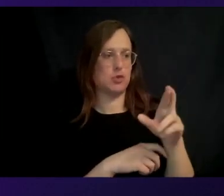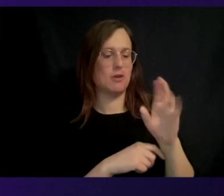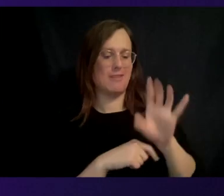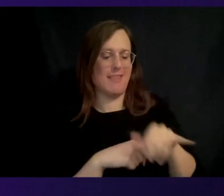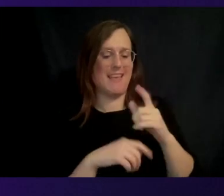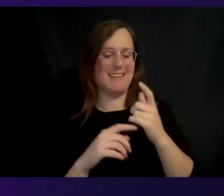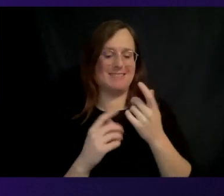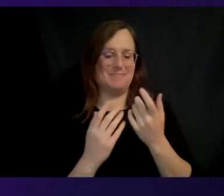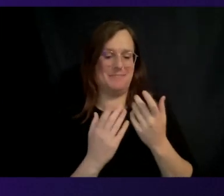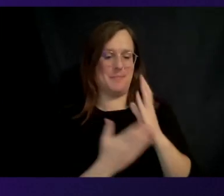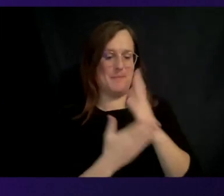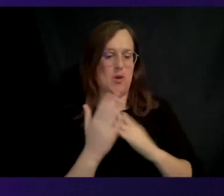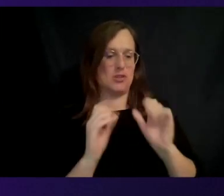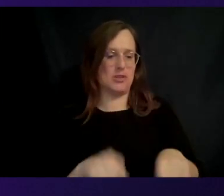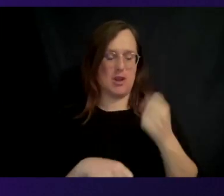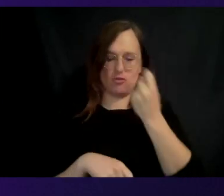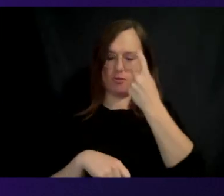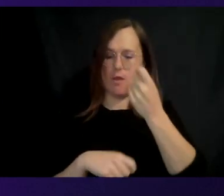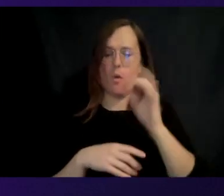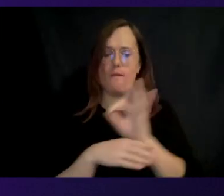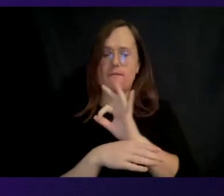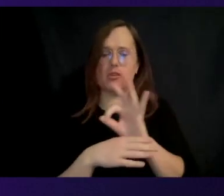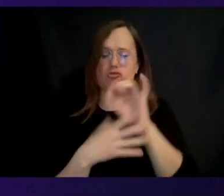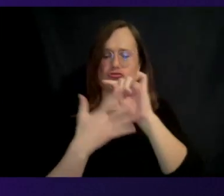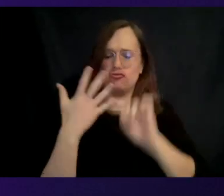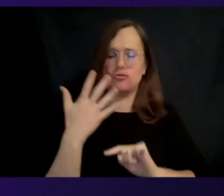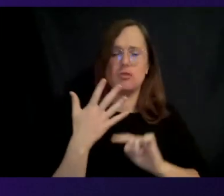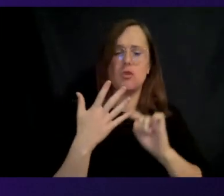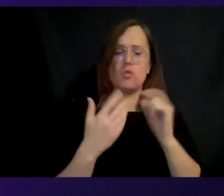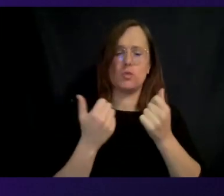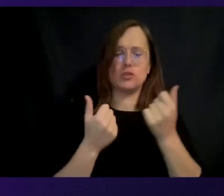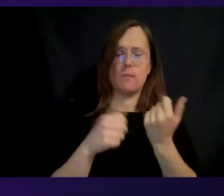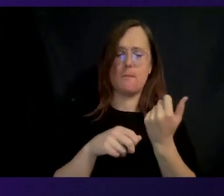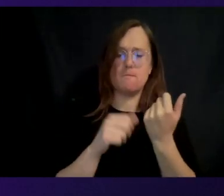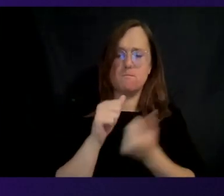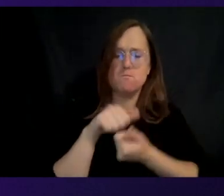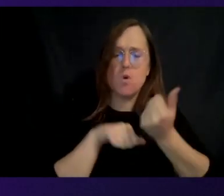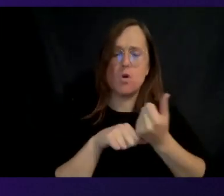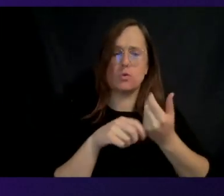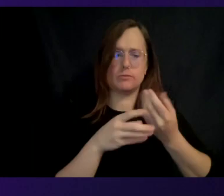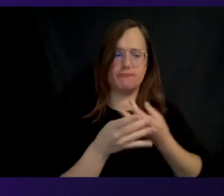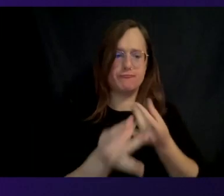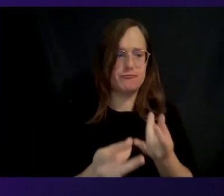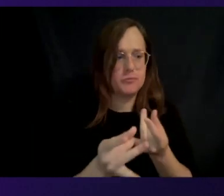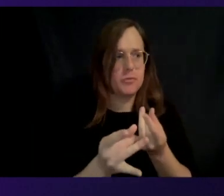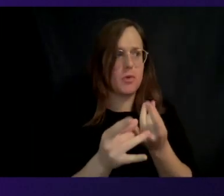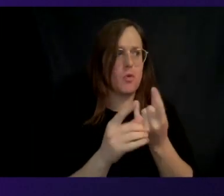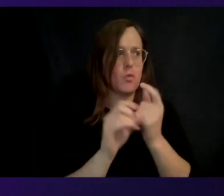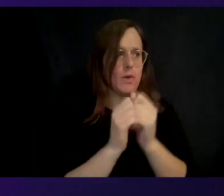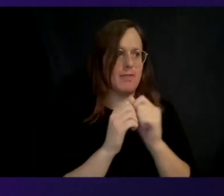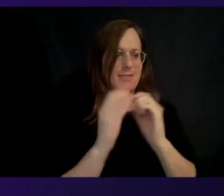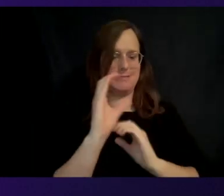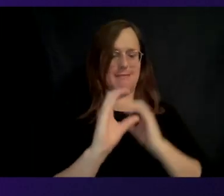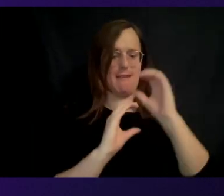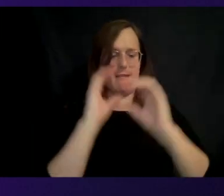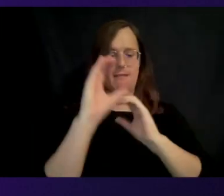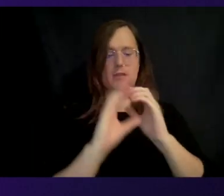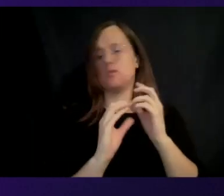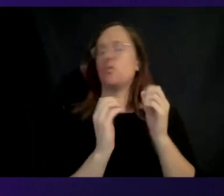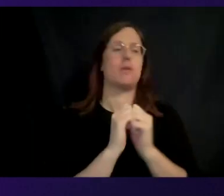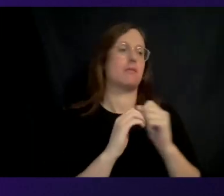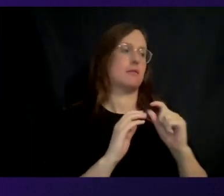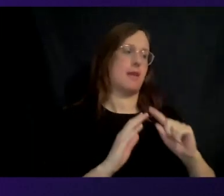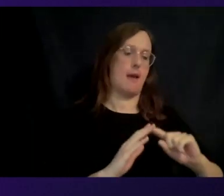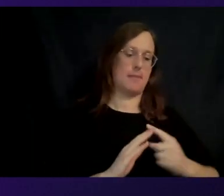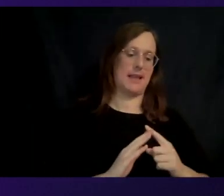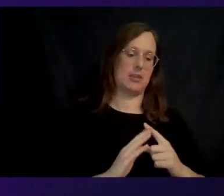what functions and features are most efficient at various parts of the stack, whether it be at the application layer, or